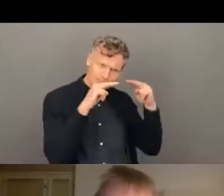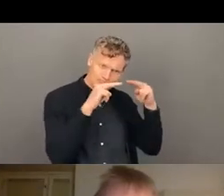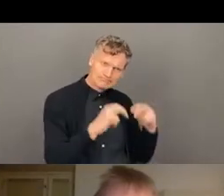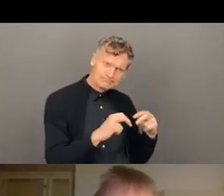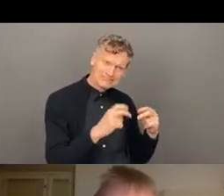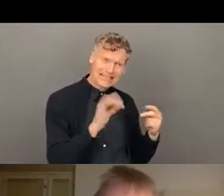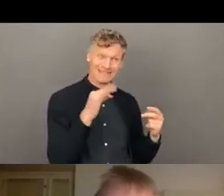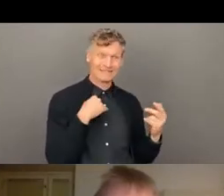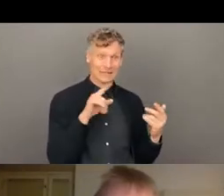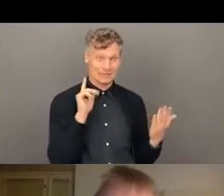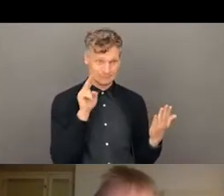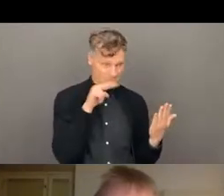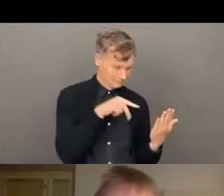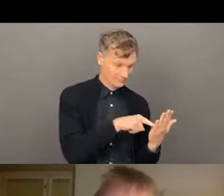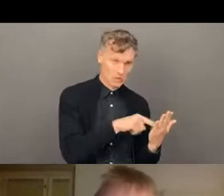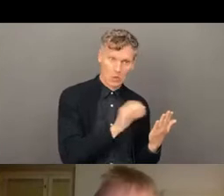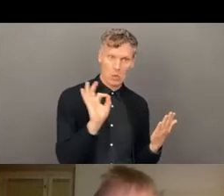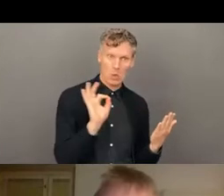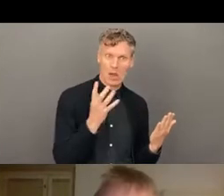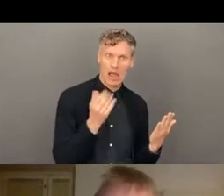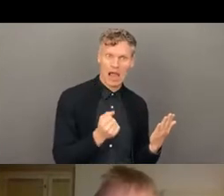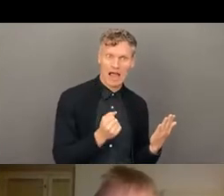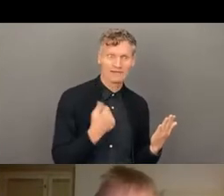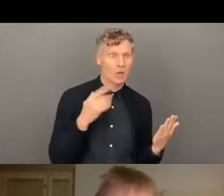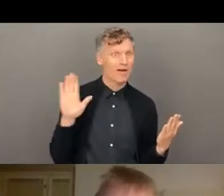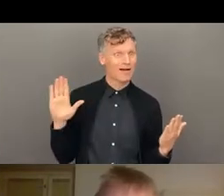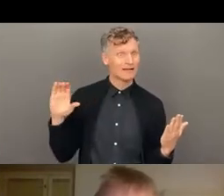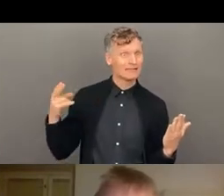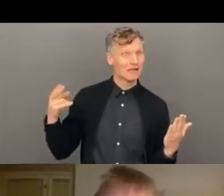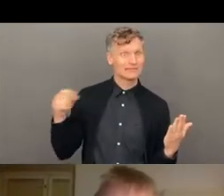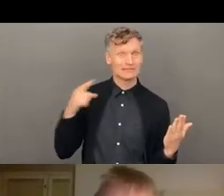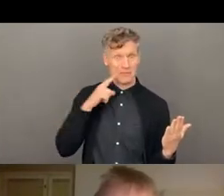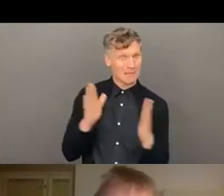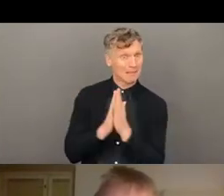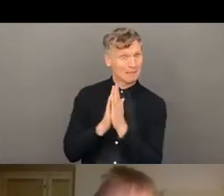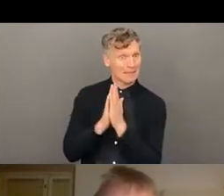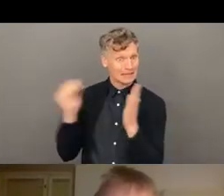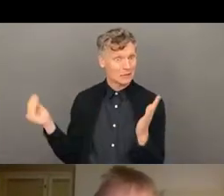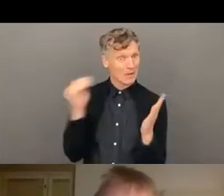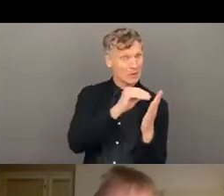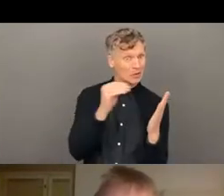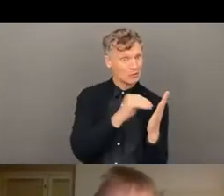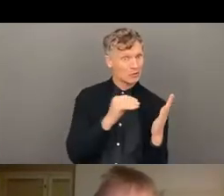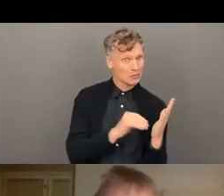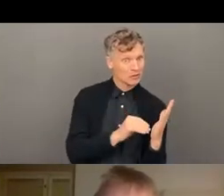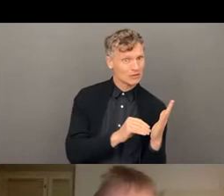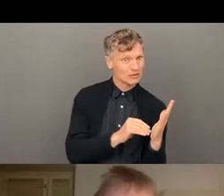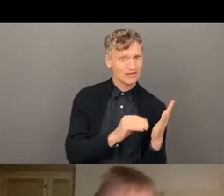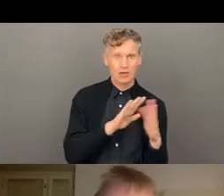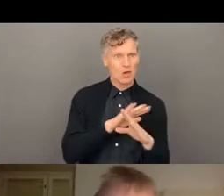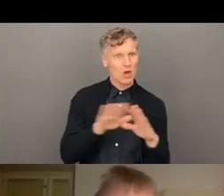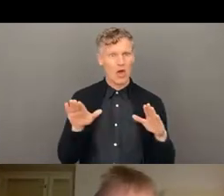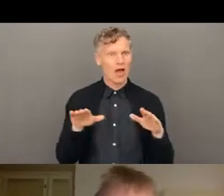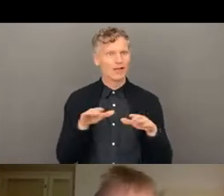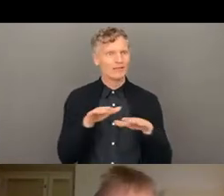them in place, it's asking you to put them in place. So it's not so it isn't a parallel approach to development of humanitarian assistance.